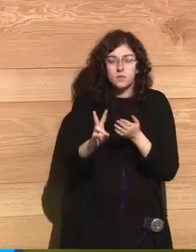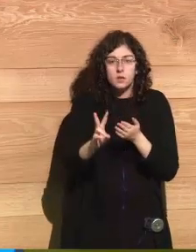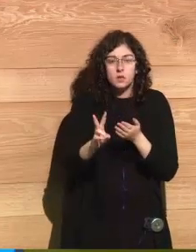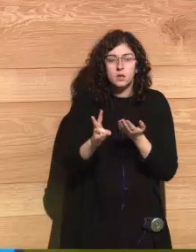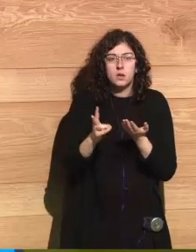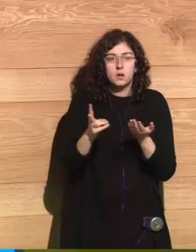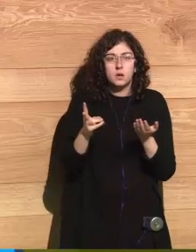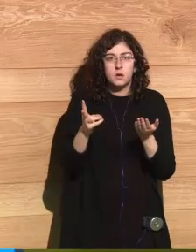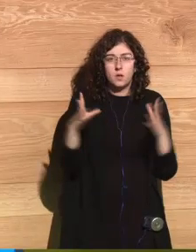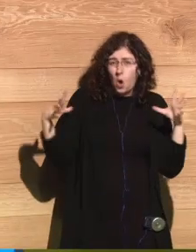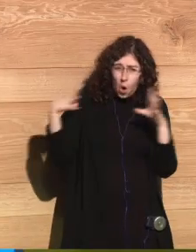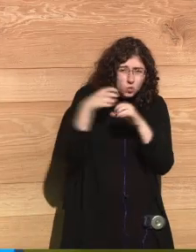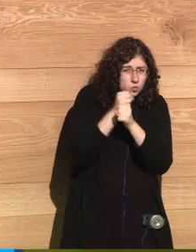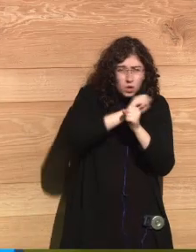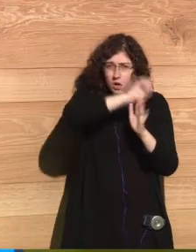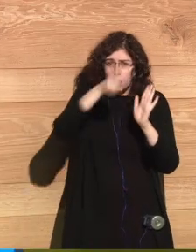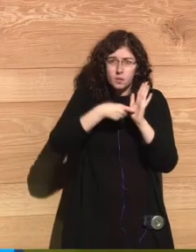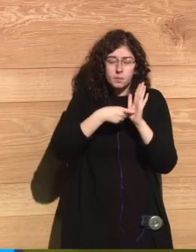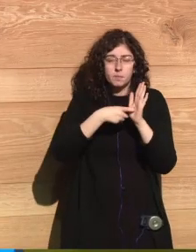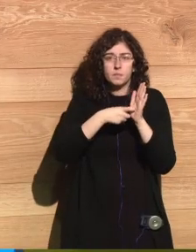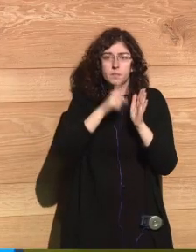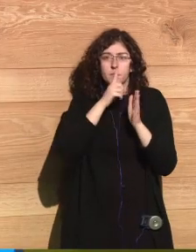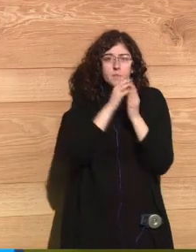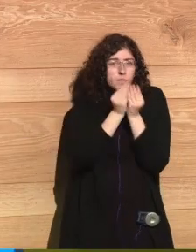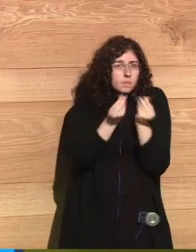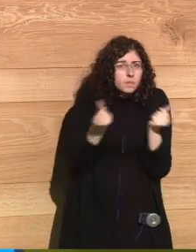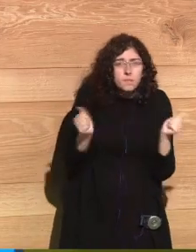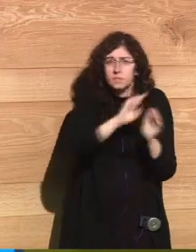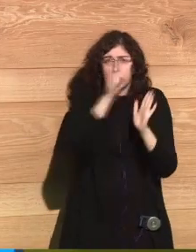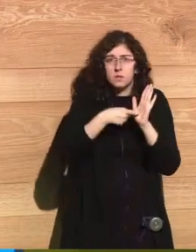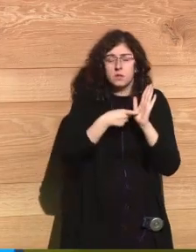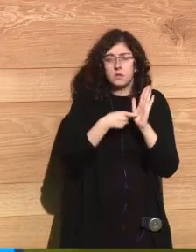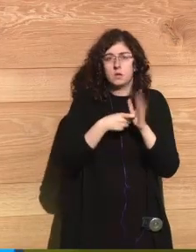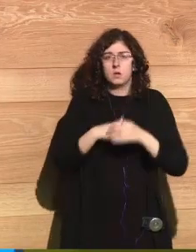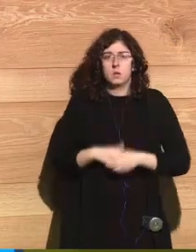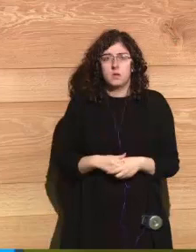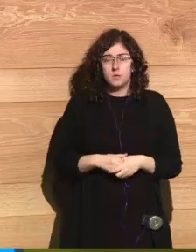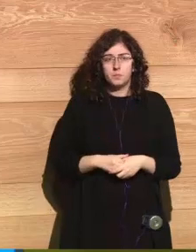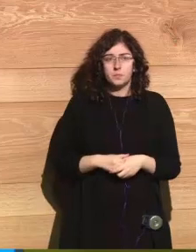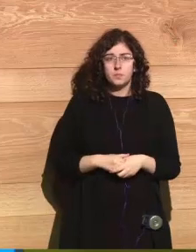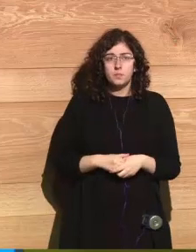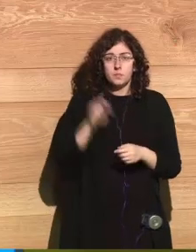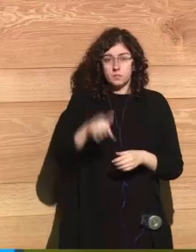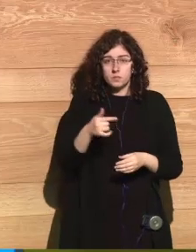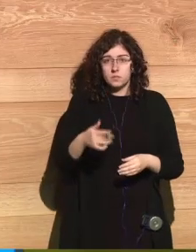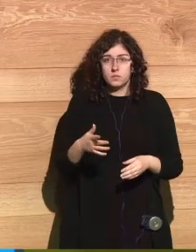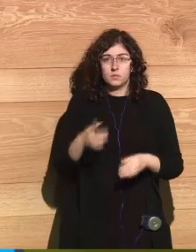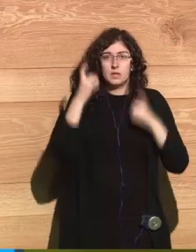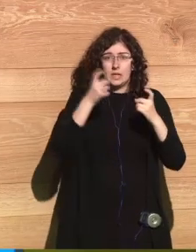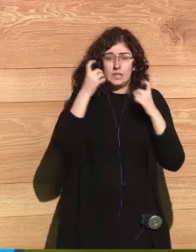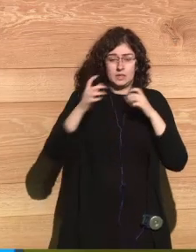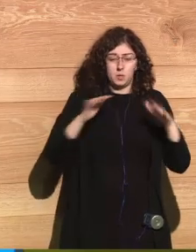and silence. I tried to move my body, but I couldn't. So I knew